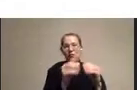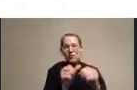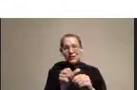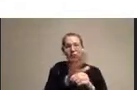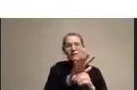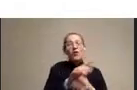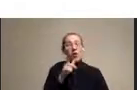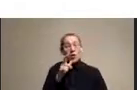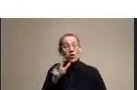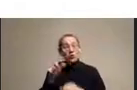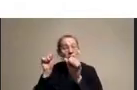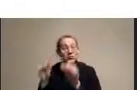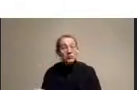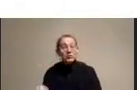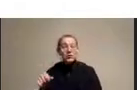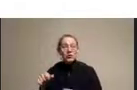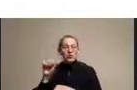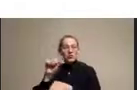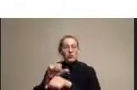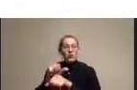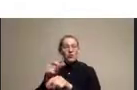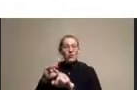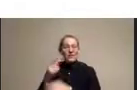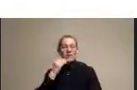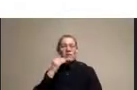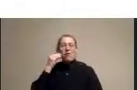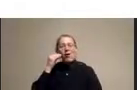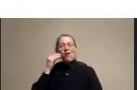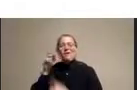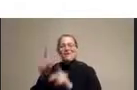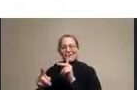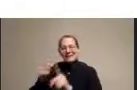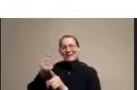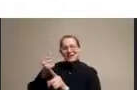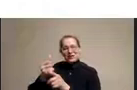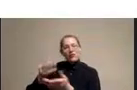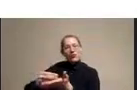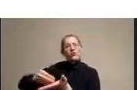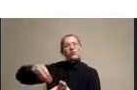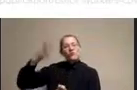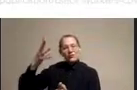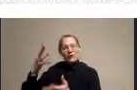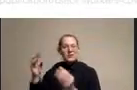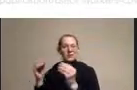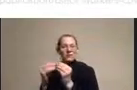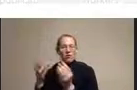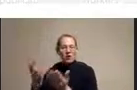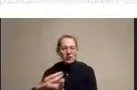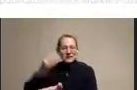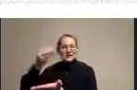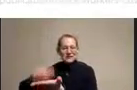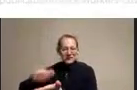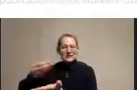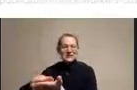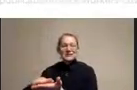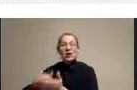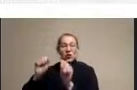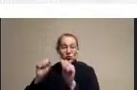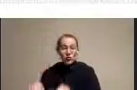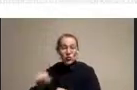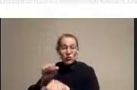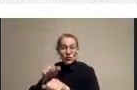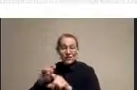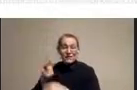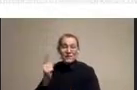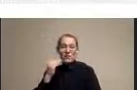remotely? Well, there were Americans who were richest Americans, those with the higher income, with the higher income quartile, and that maps onto race. Black workers, for example,